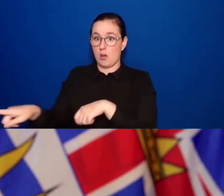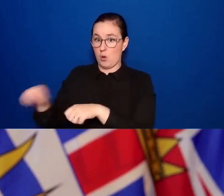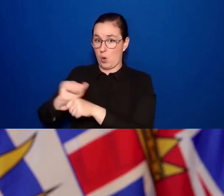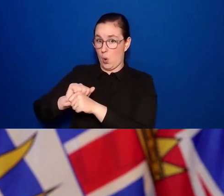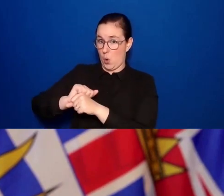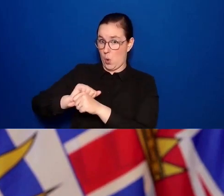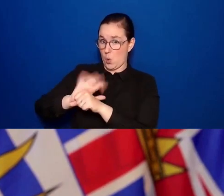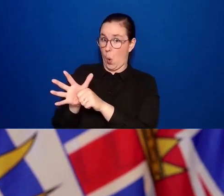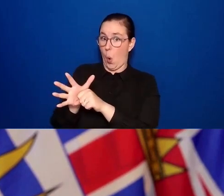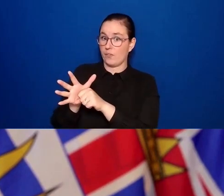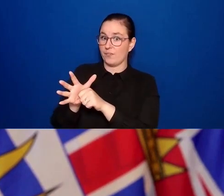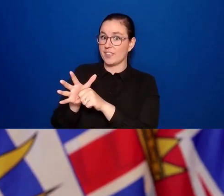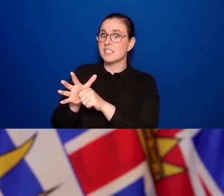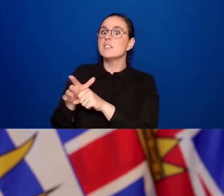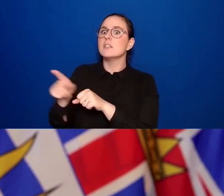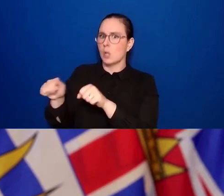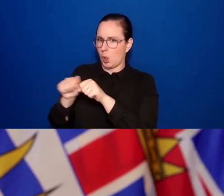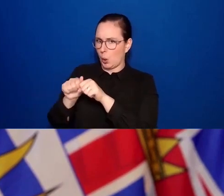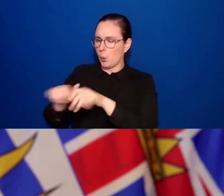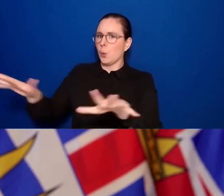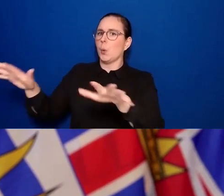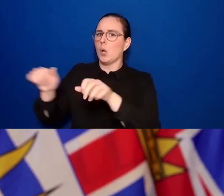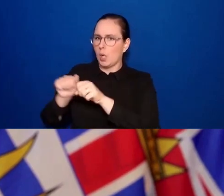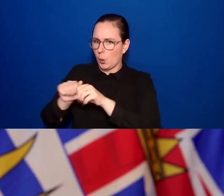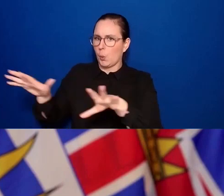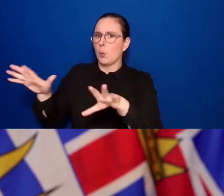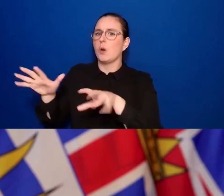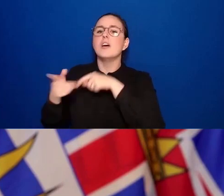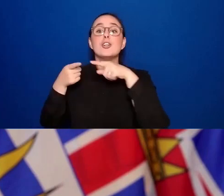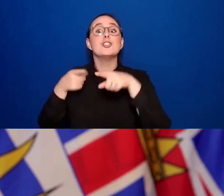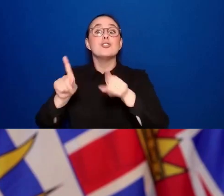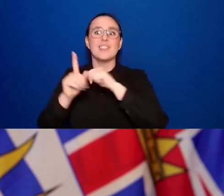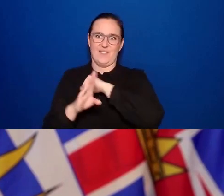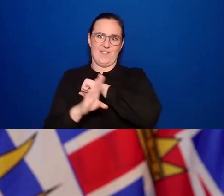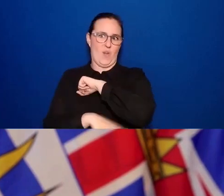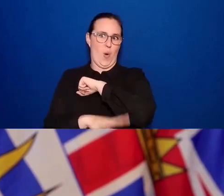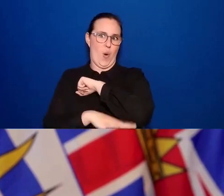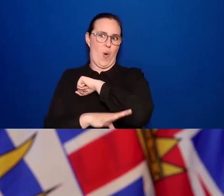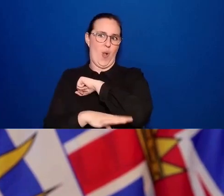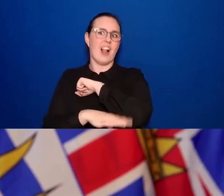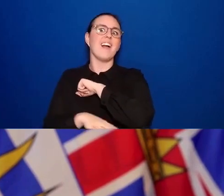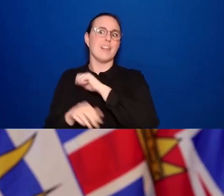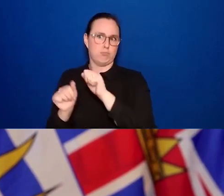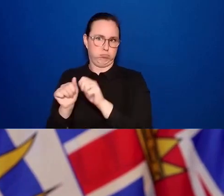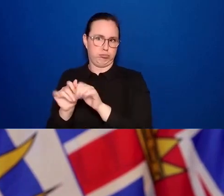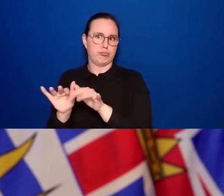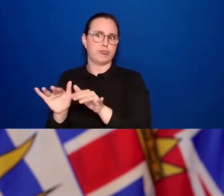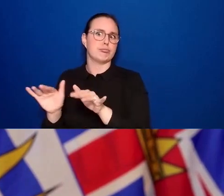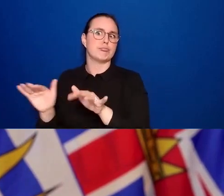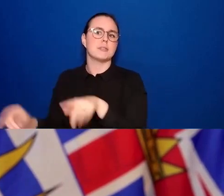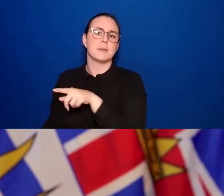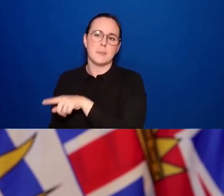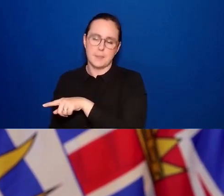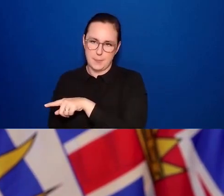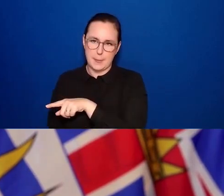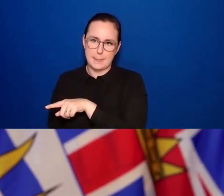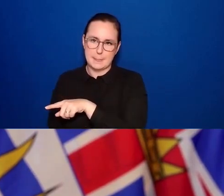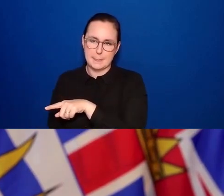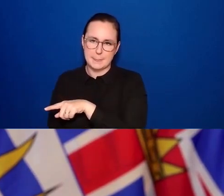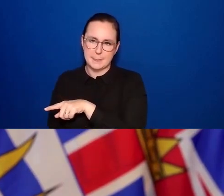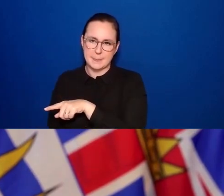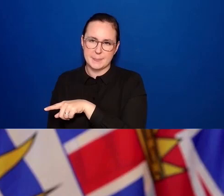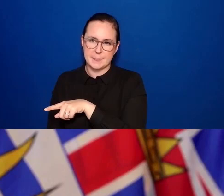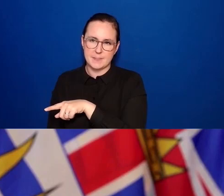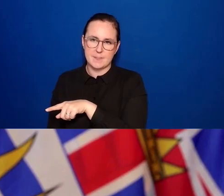transmit more easily and to be more prevalent during the fall. And we want to protect those really important things. We know how